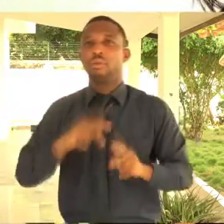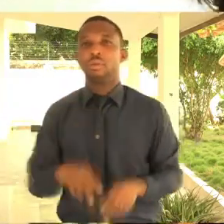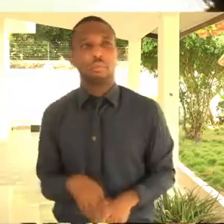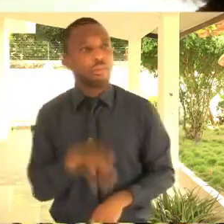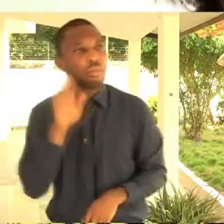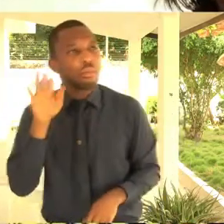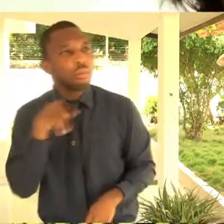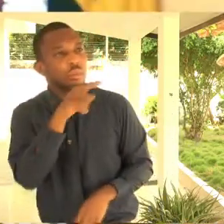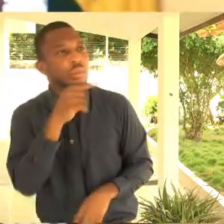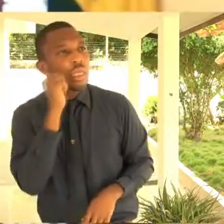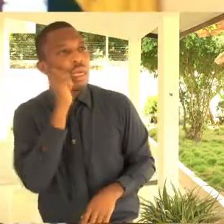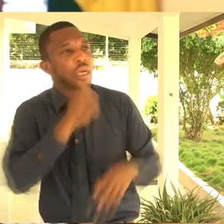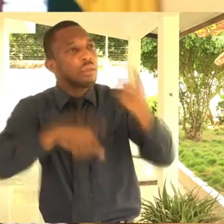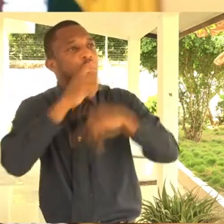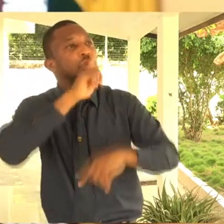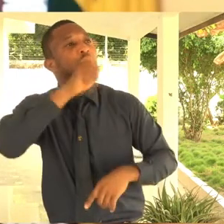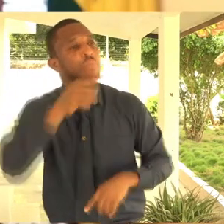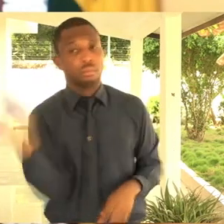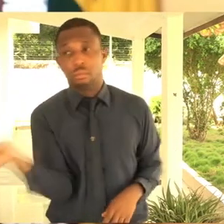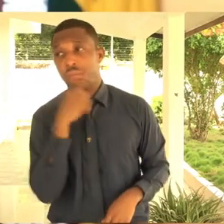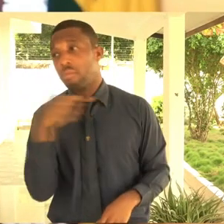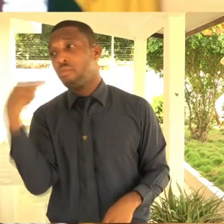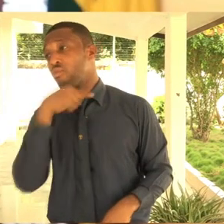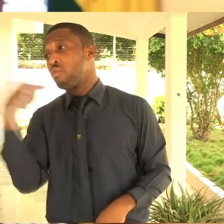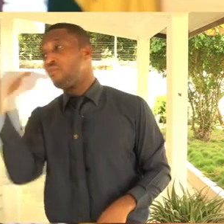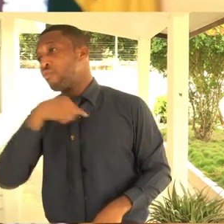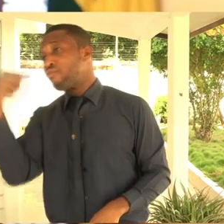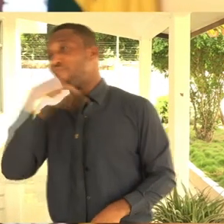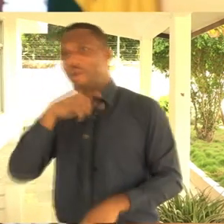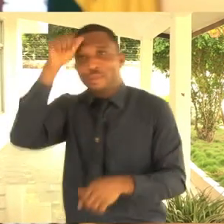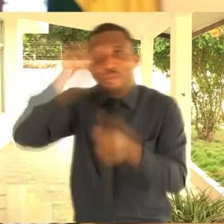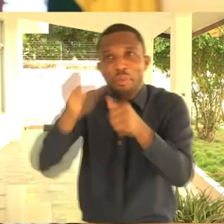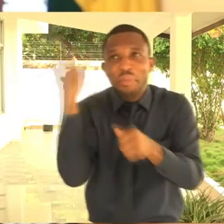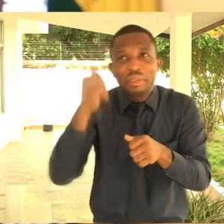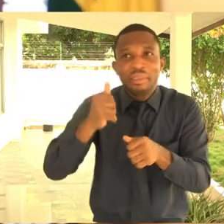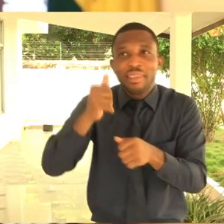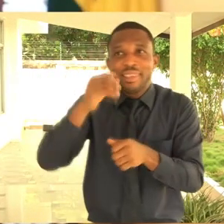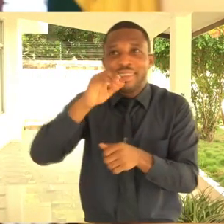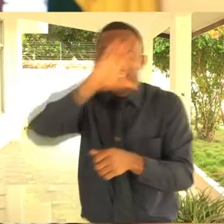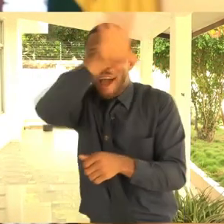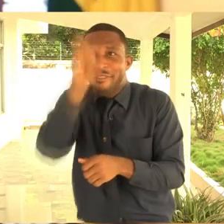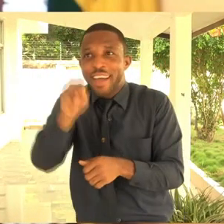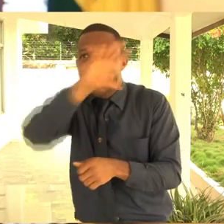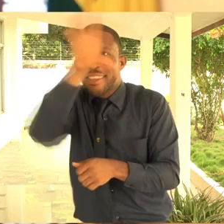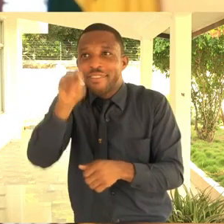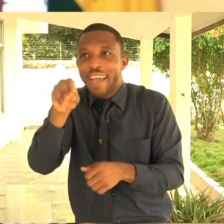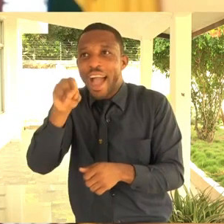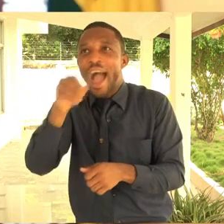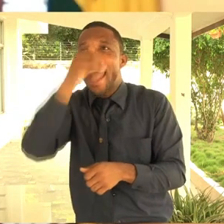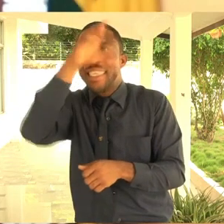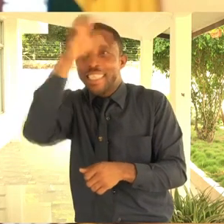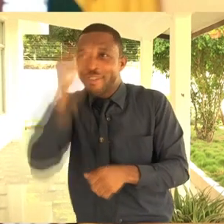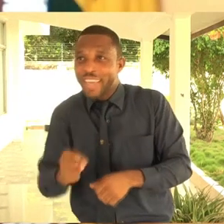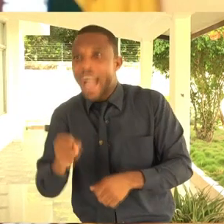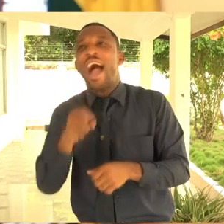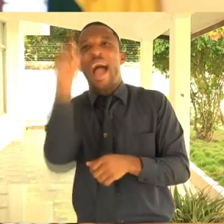just like what the man did at South Africa. And I was like, hey, you don't even understand the language. If someone did this,